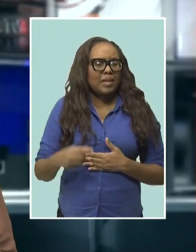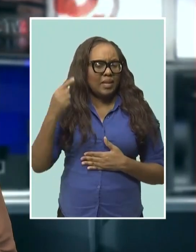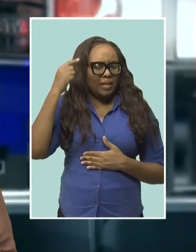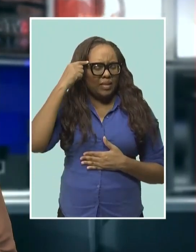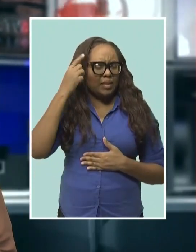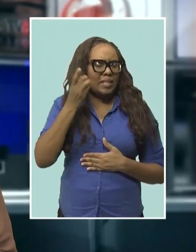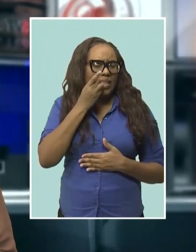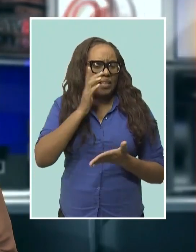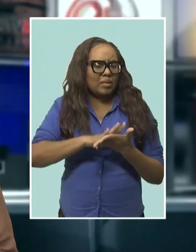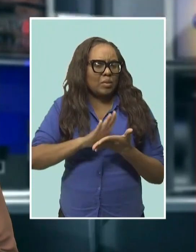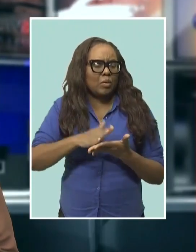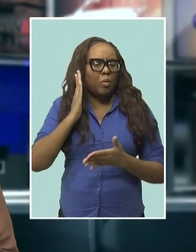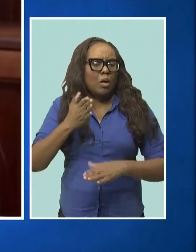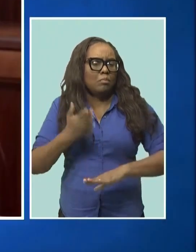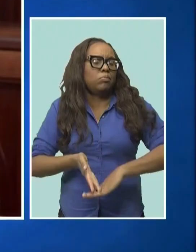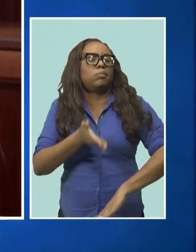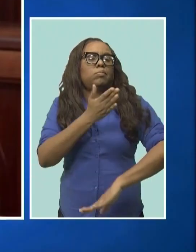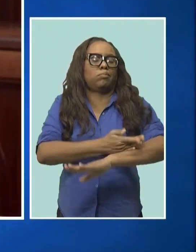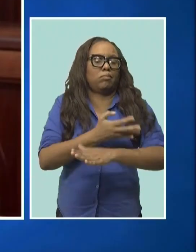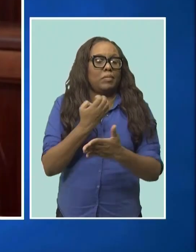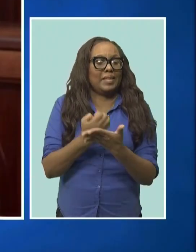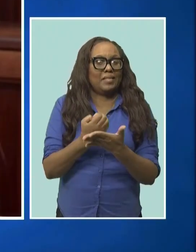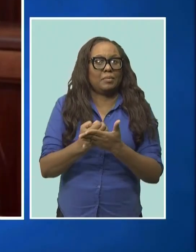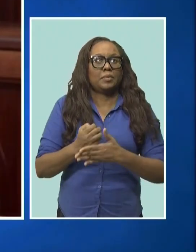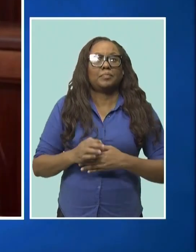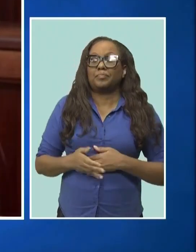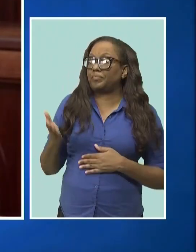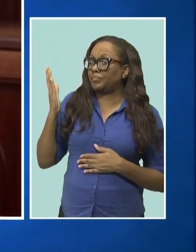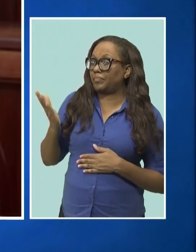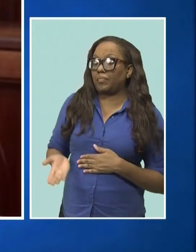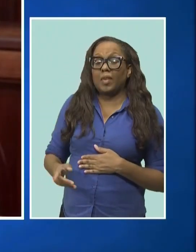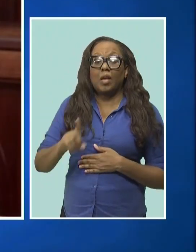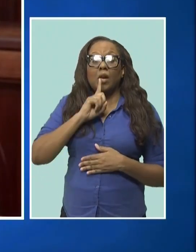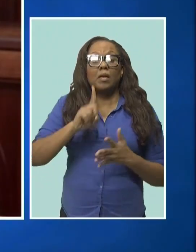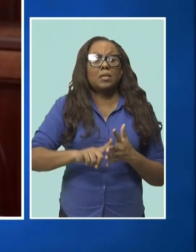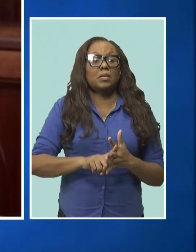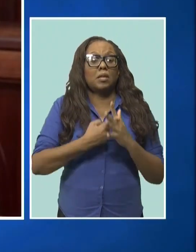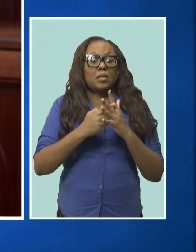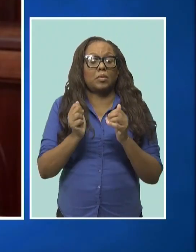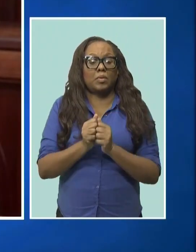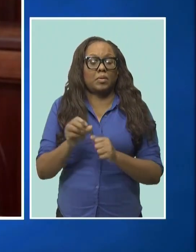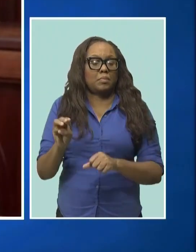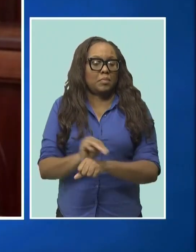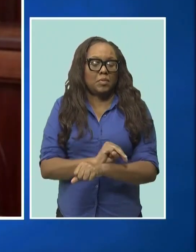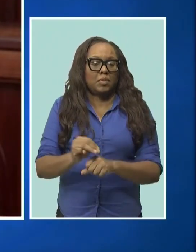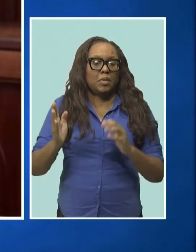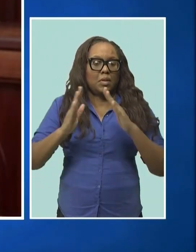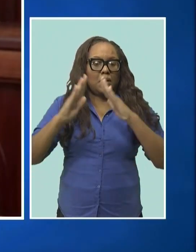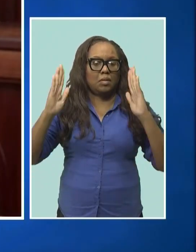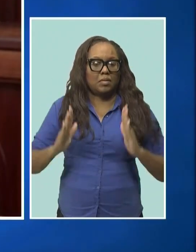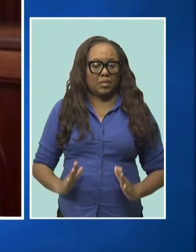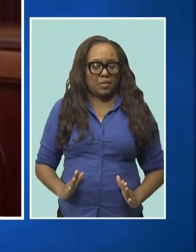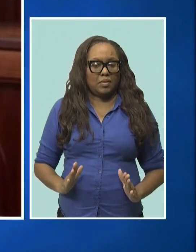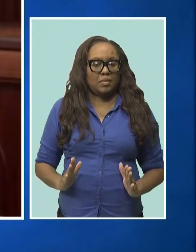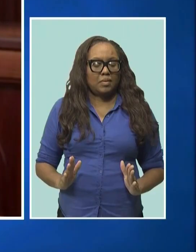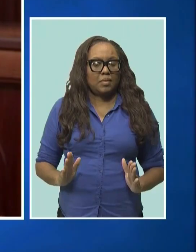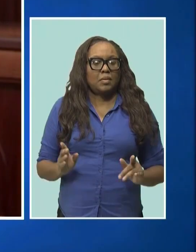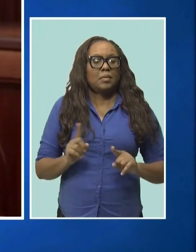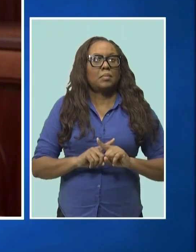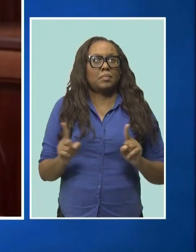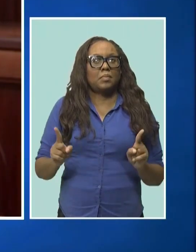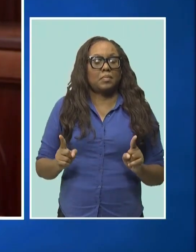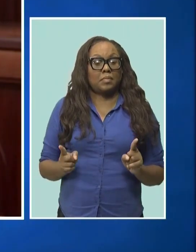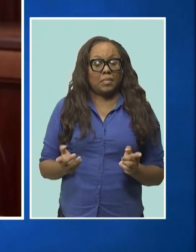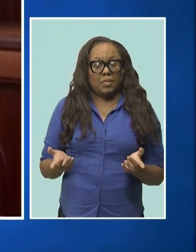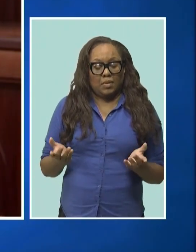the economy. This really starts with the Ministry of Housing, but the reality is this is a